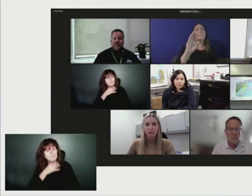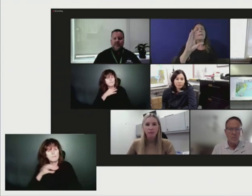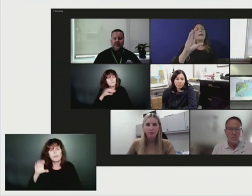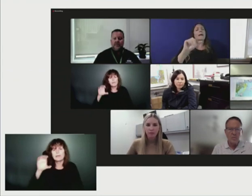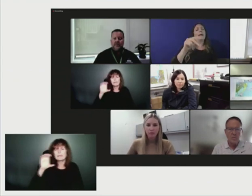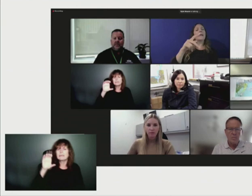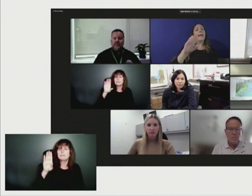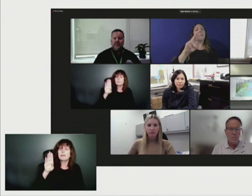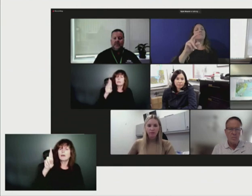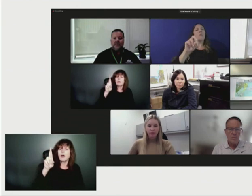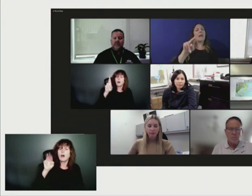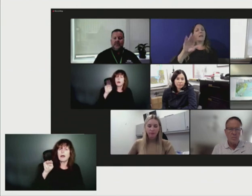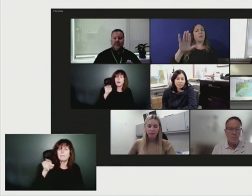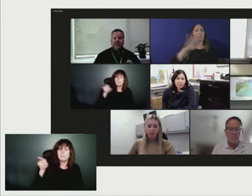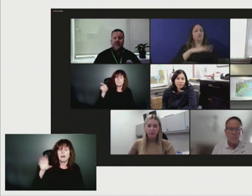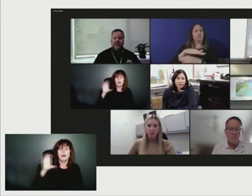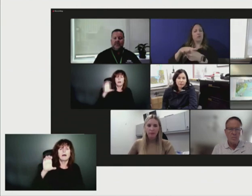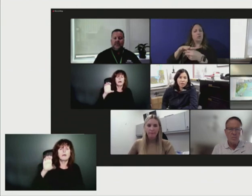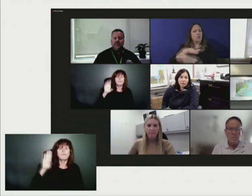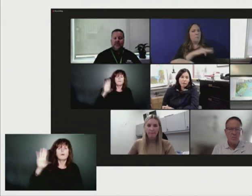the storm?